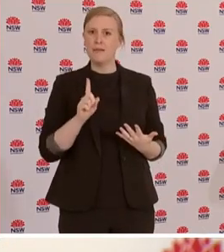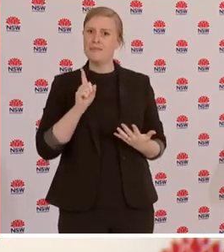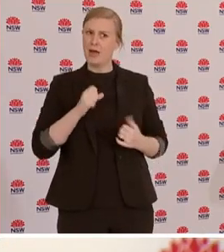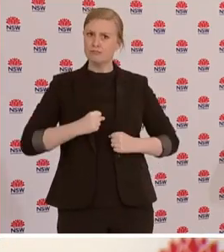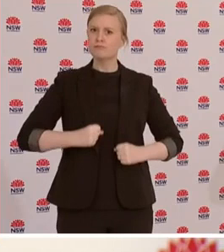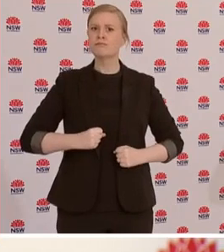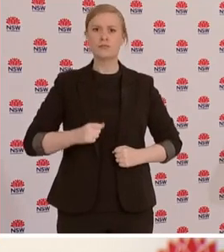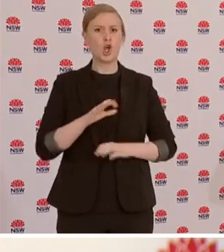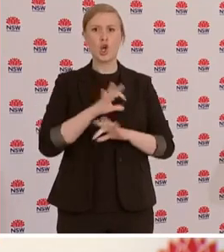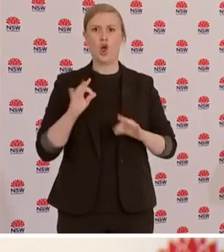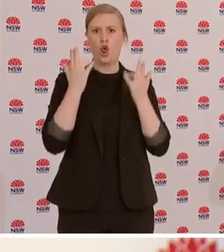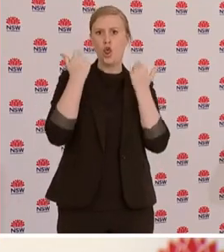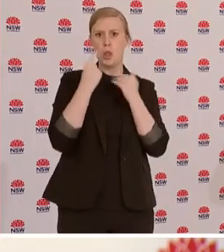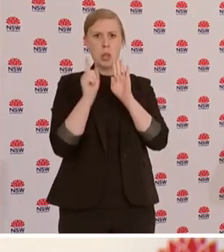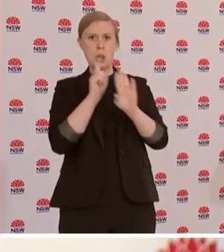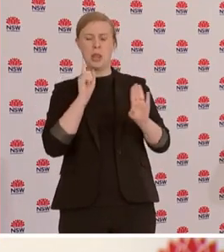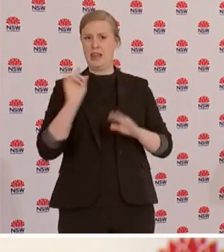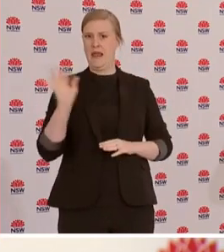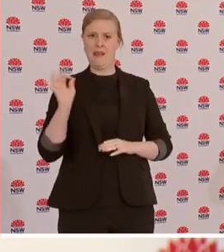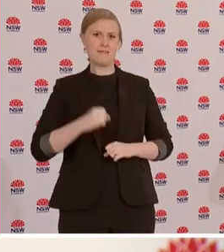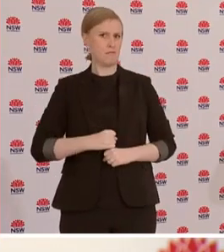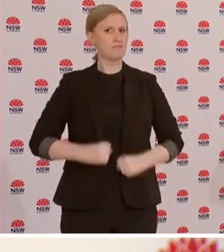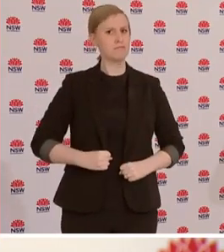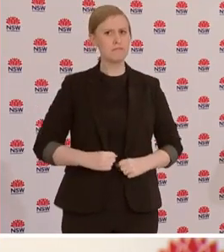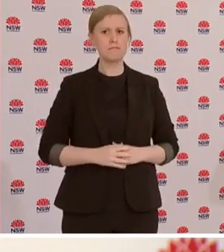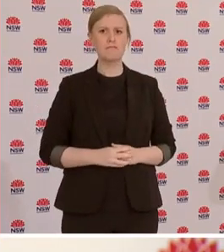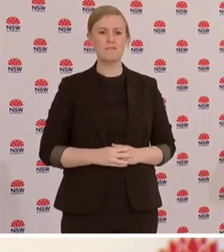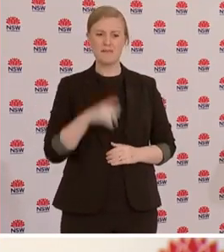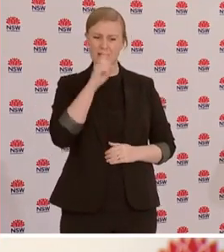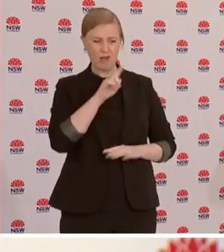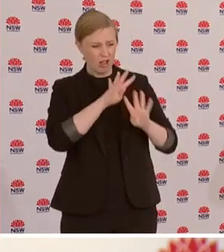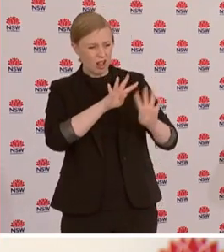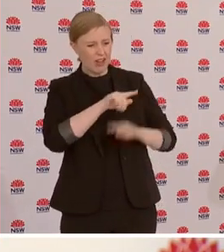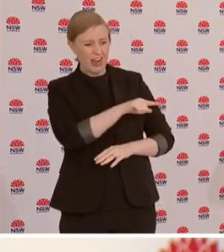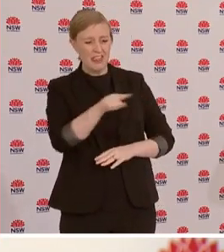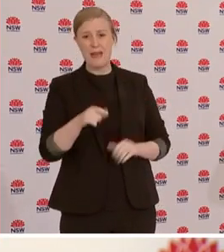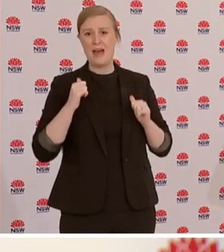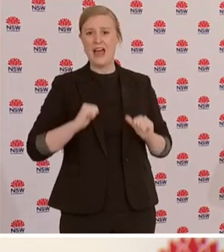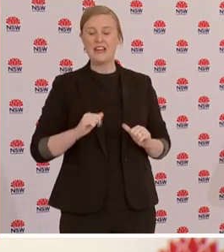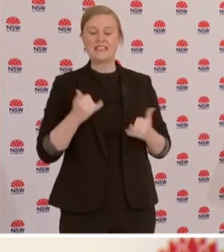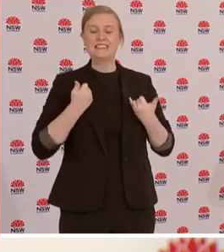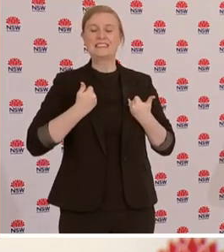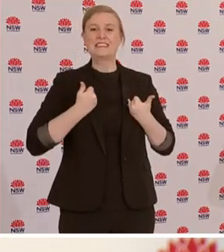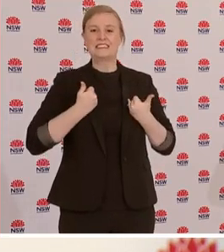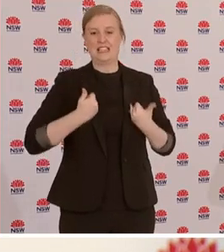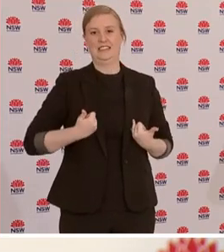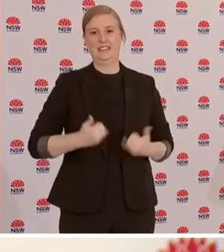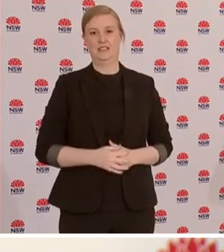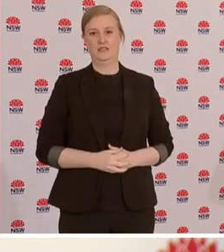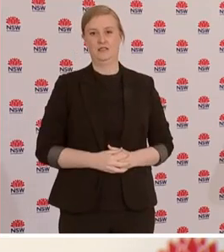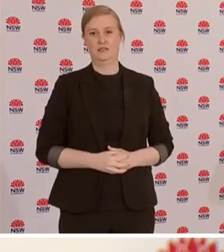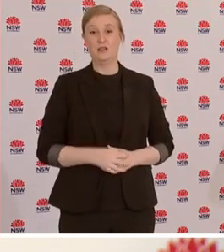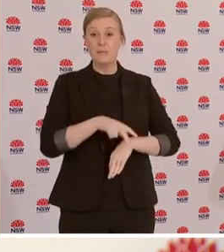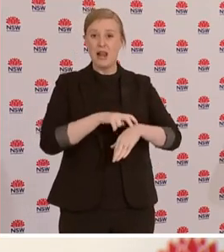behaviour was absolutely disgusting. It will not be tolerated not just by the police but by the community. It's been